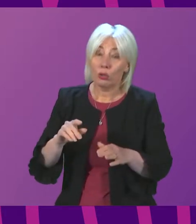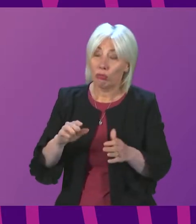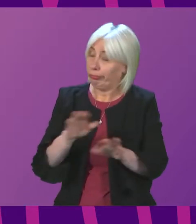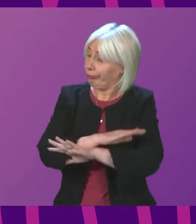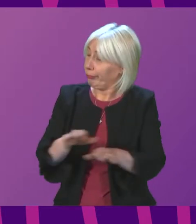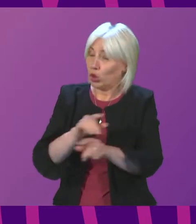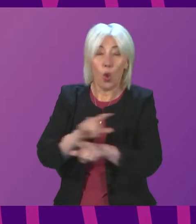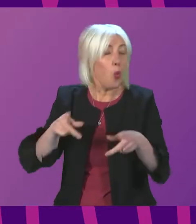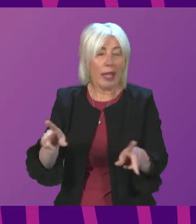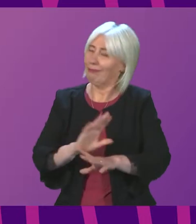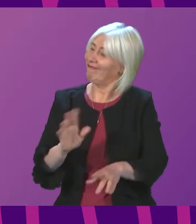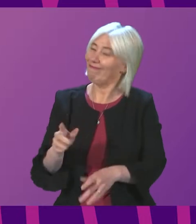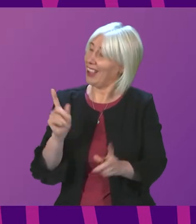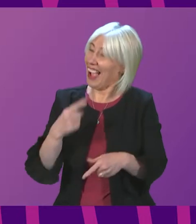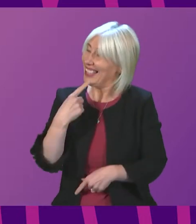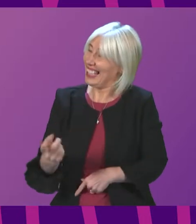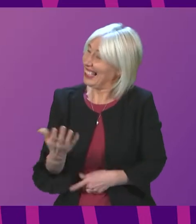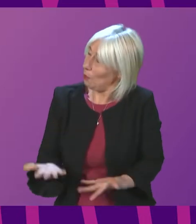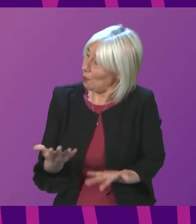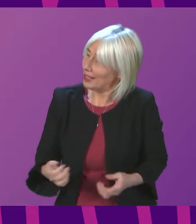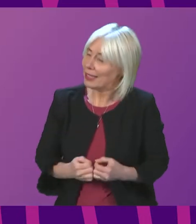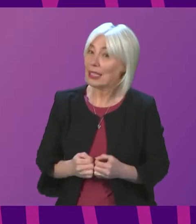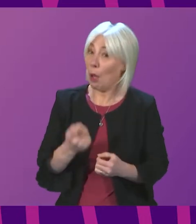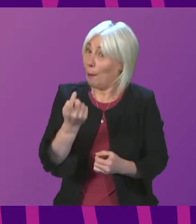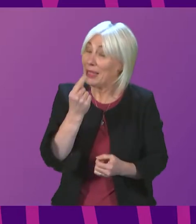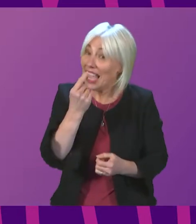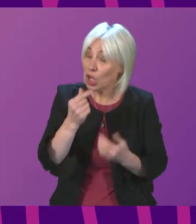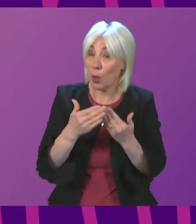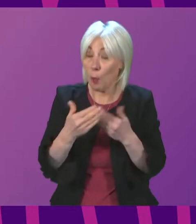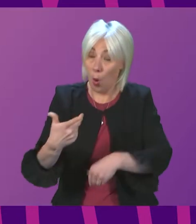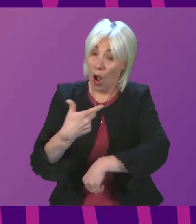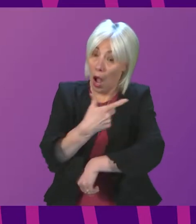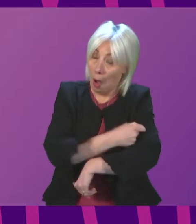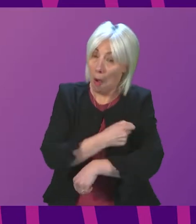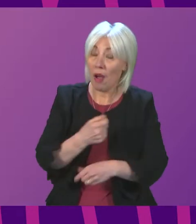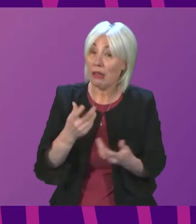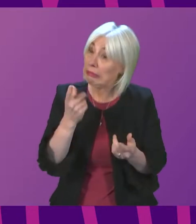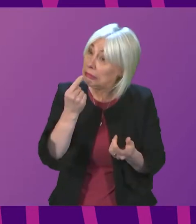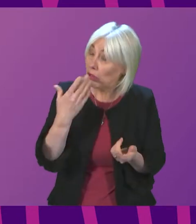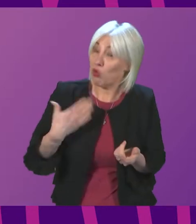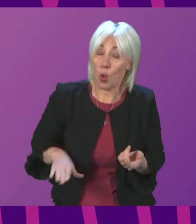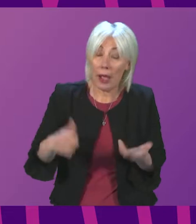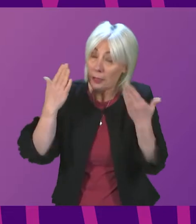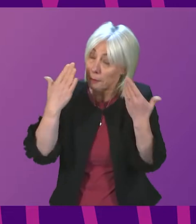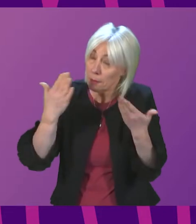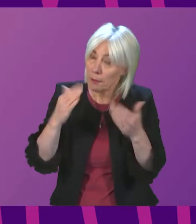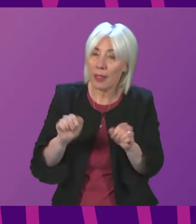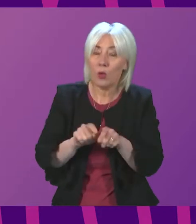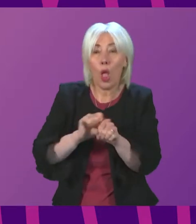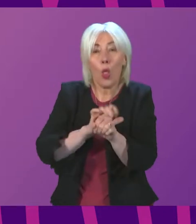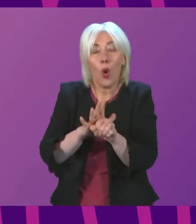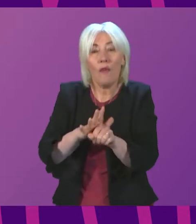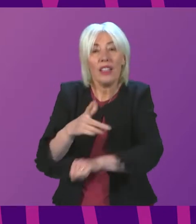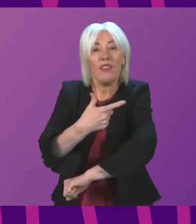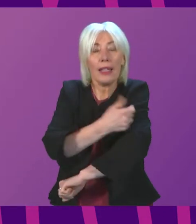be probable that there will be further doses of the vaccine required. And, of course, the COVID vaccination becomes